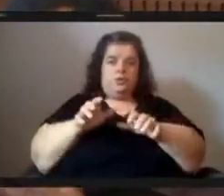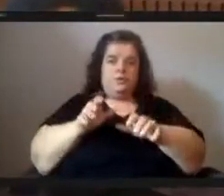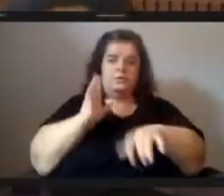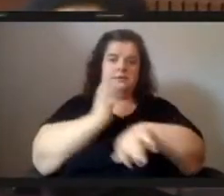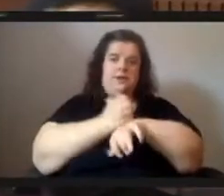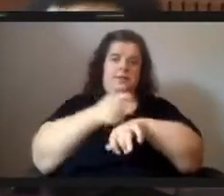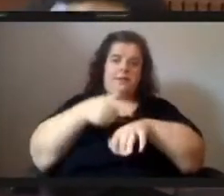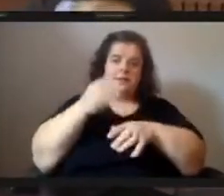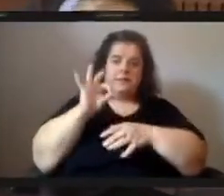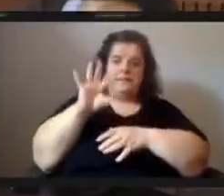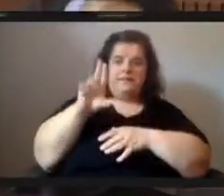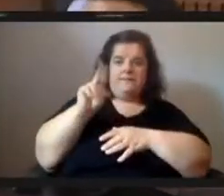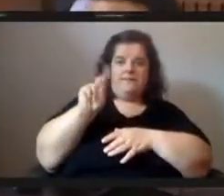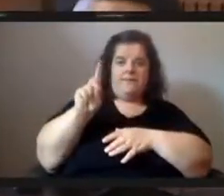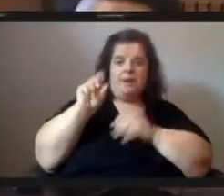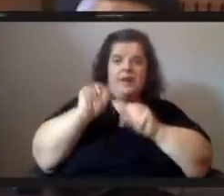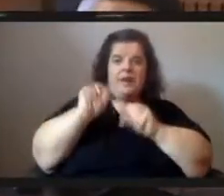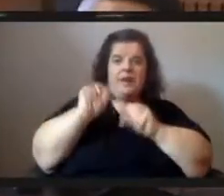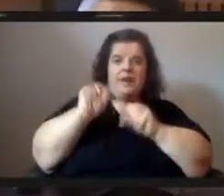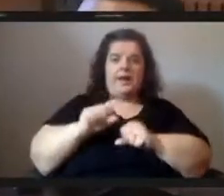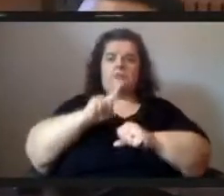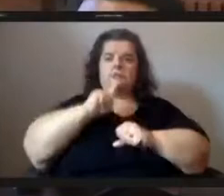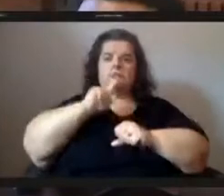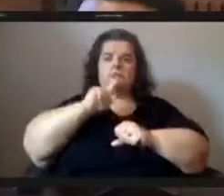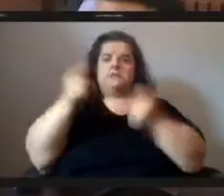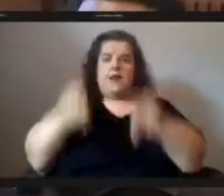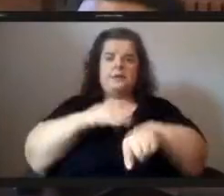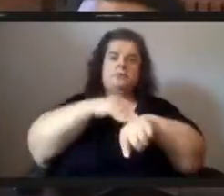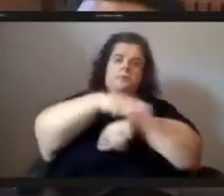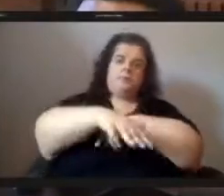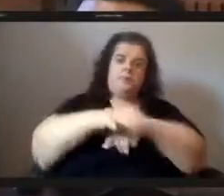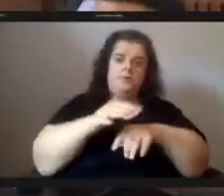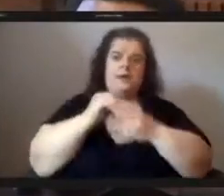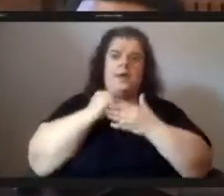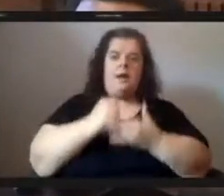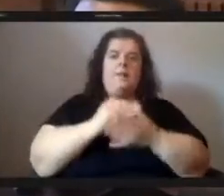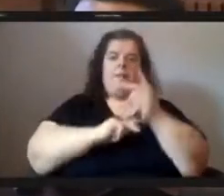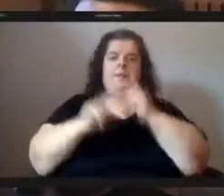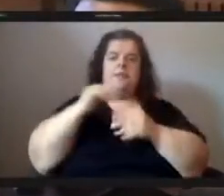can come to scale and really meet the needs of the community thank you so much